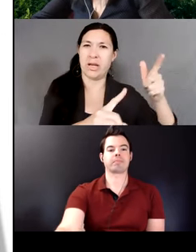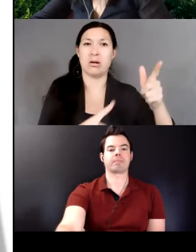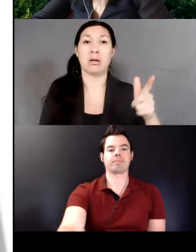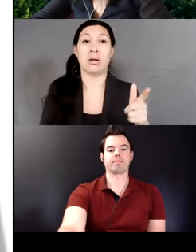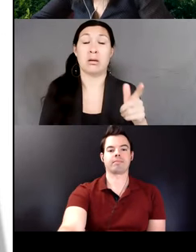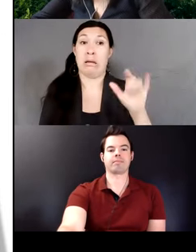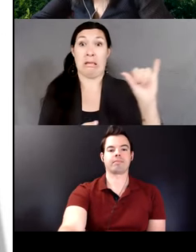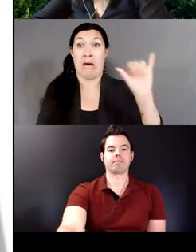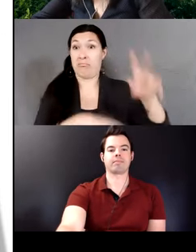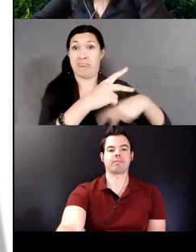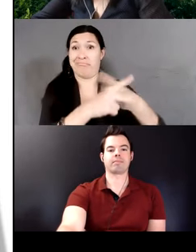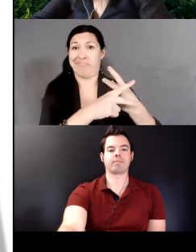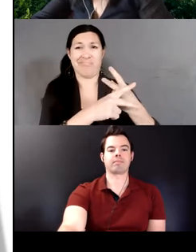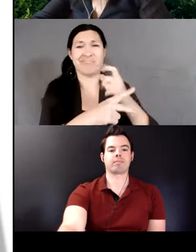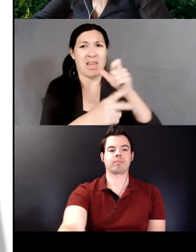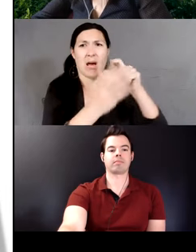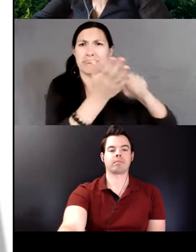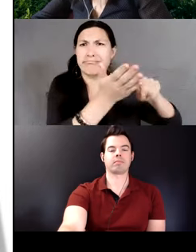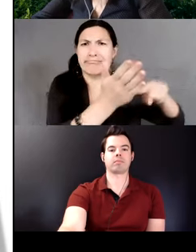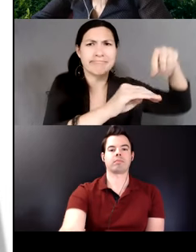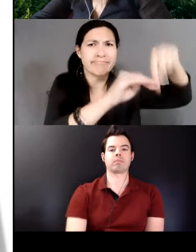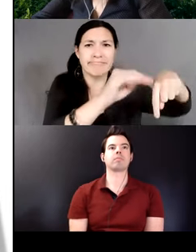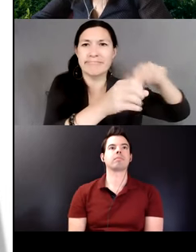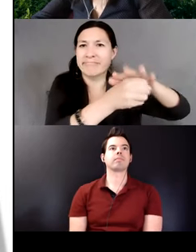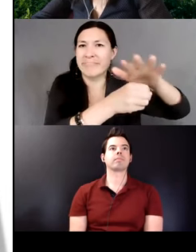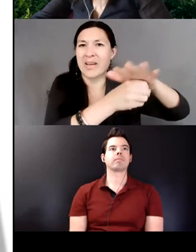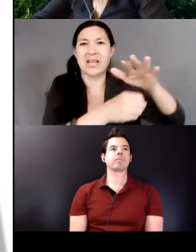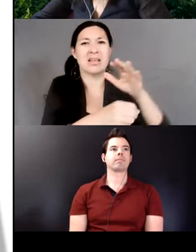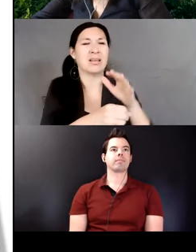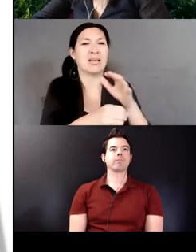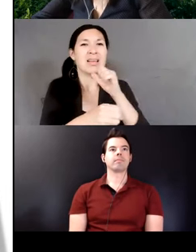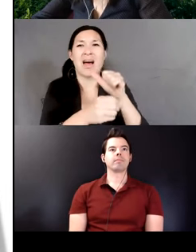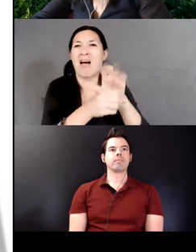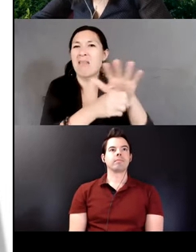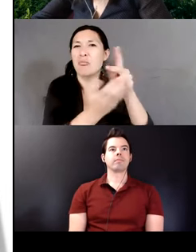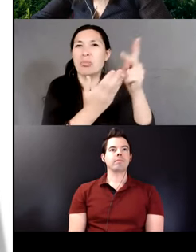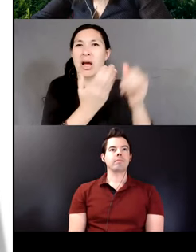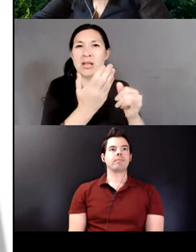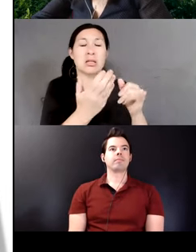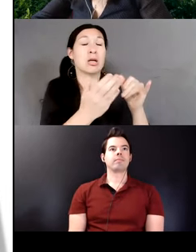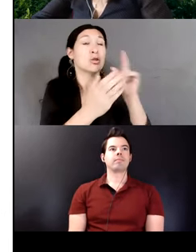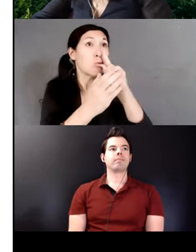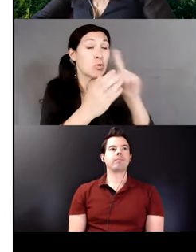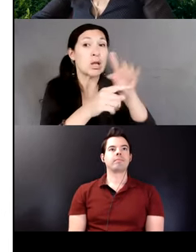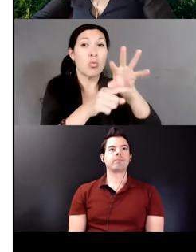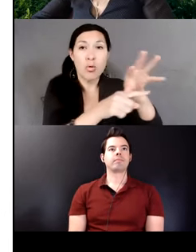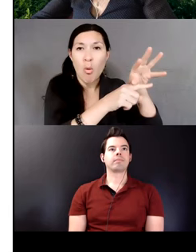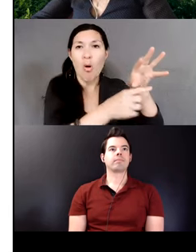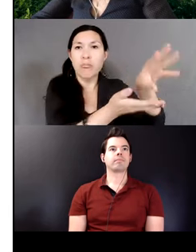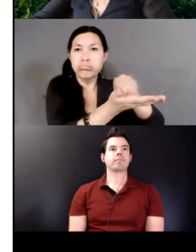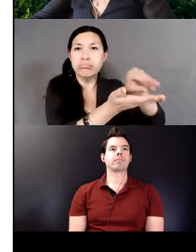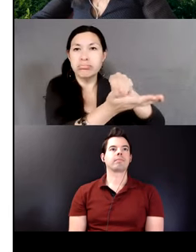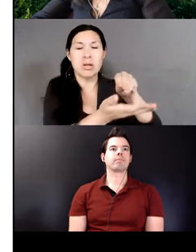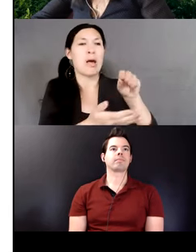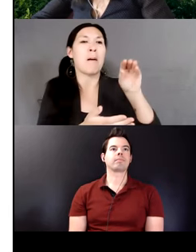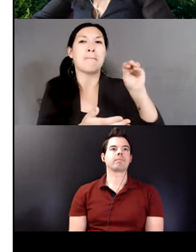There are no documentation projects to record and preserve monolingual varieties. In most